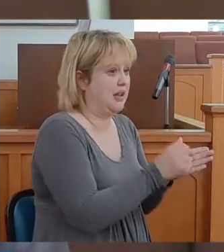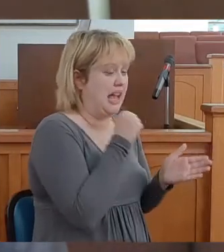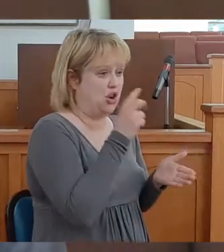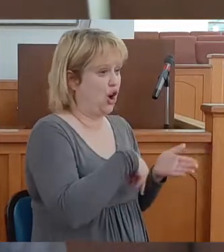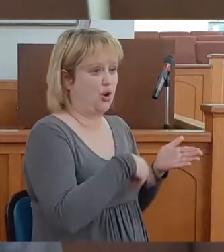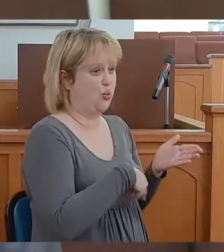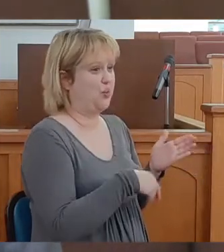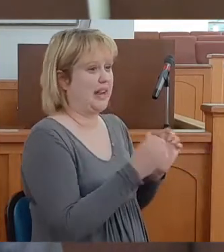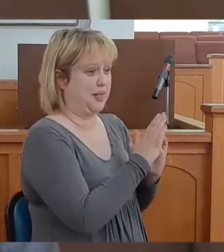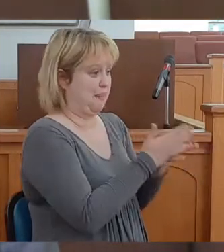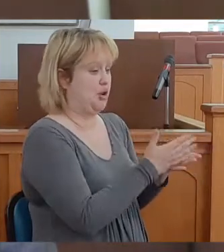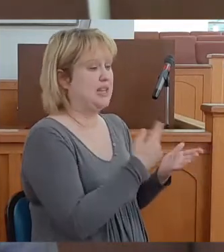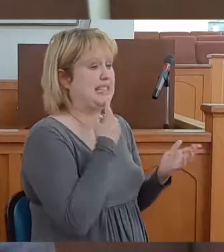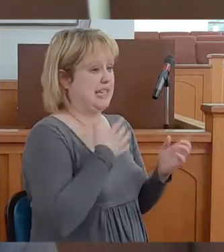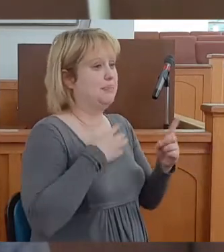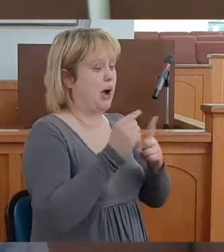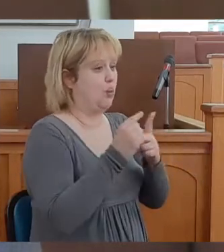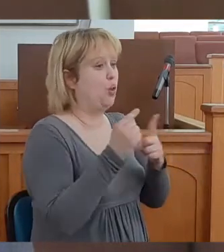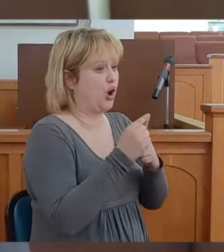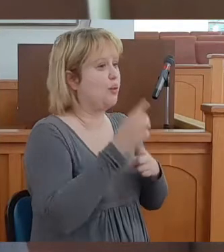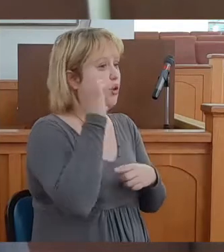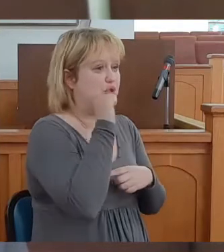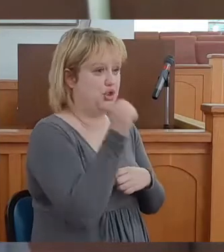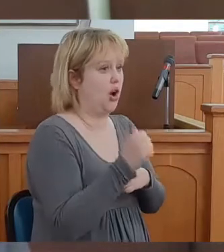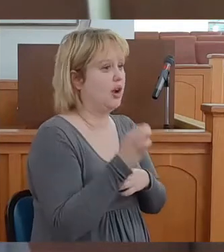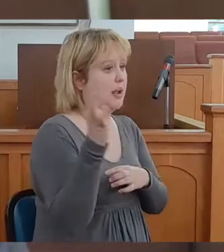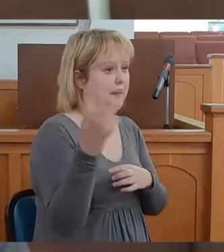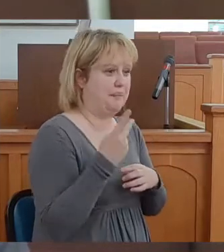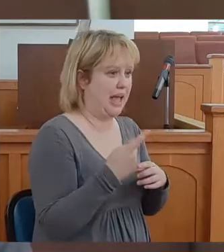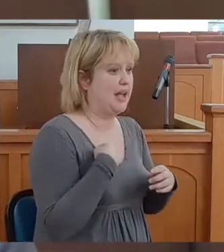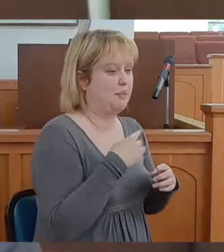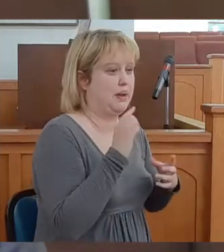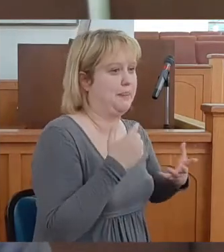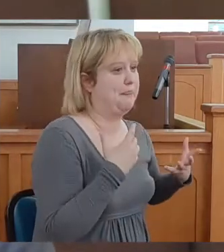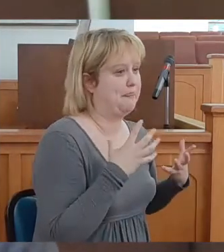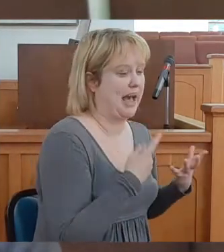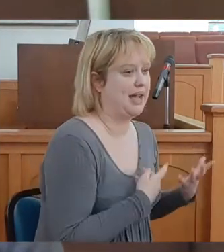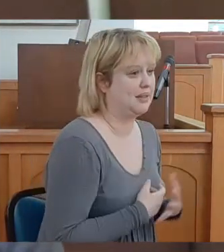book but God says my word will not return unto me boy.